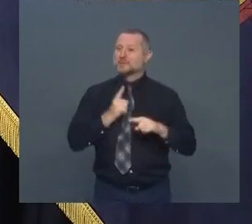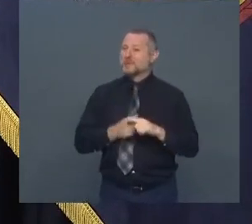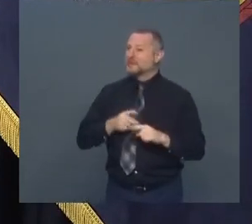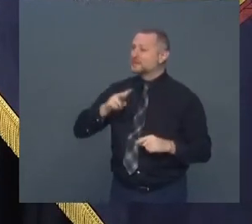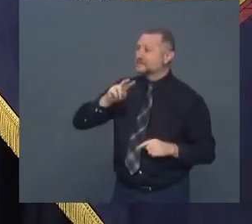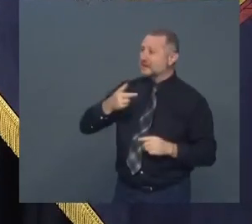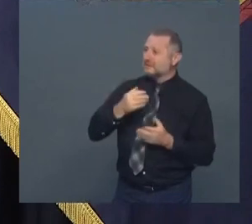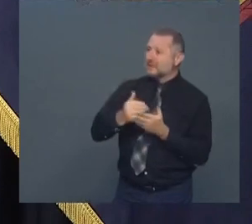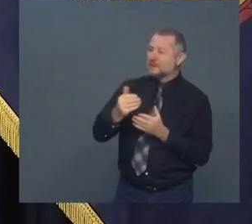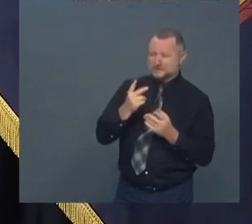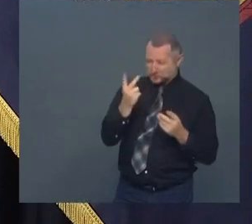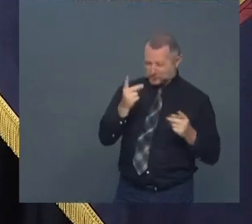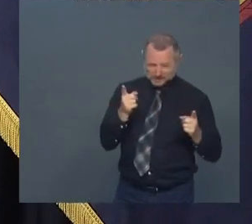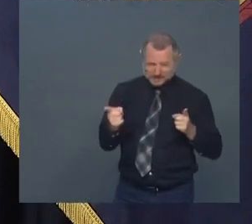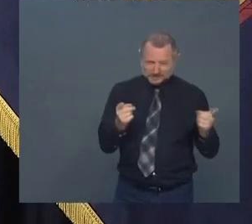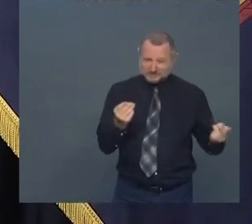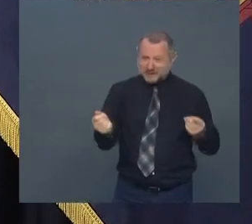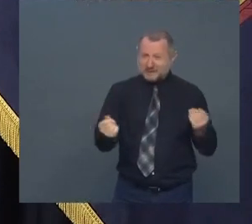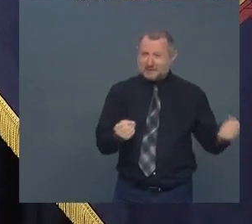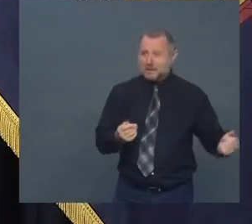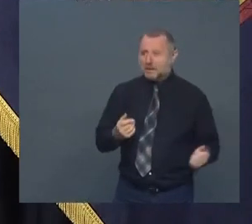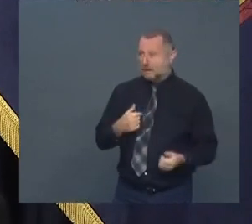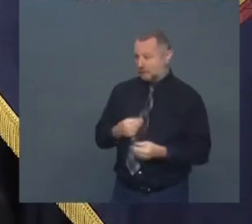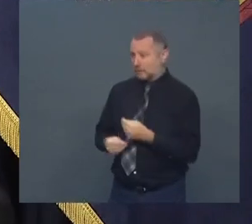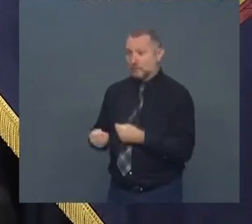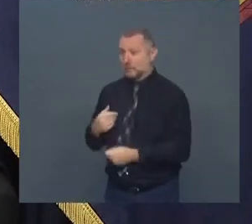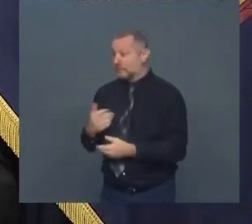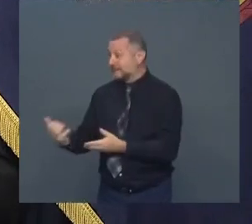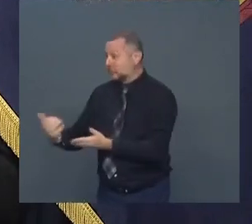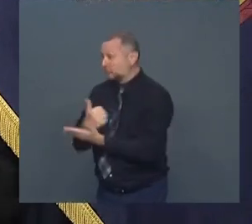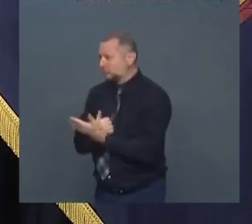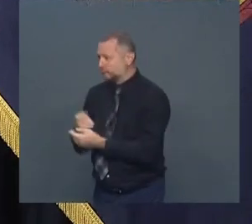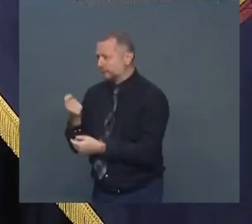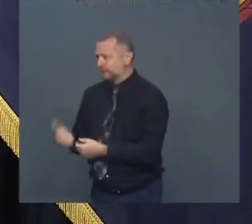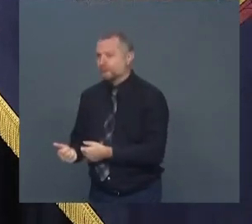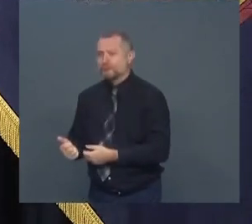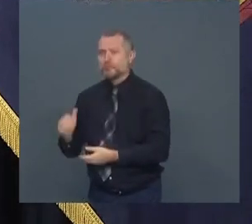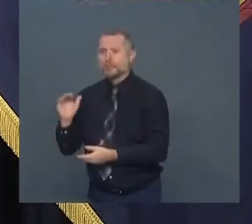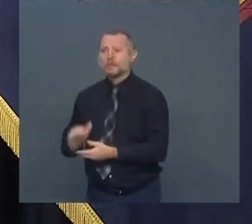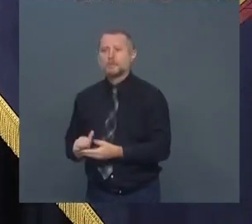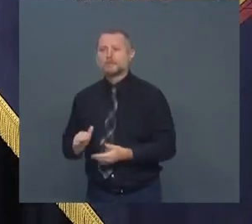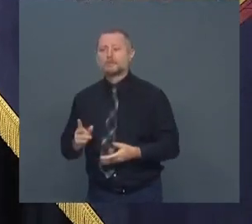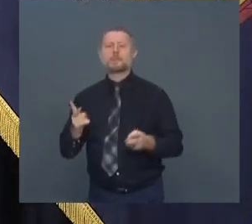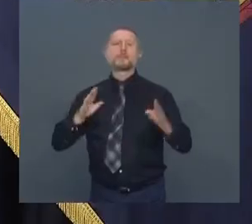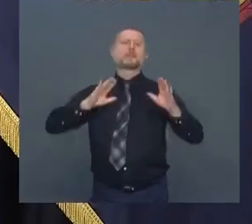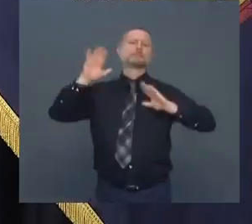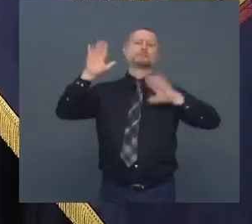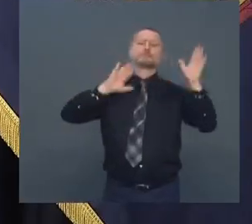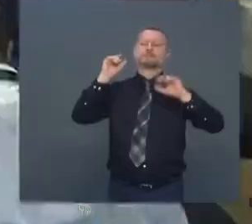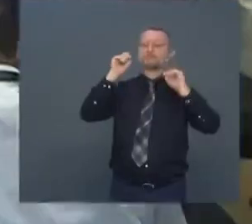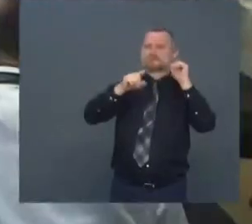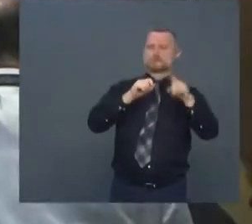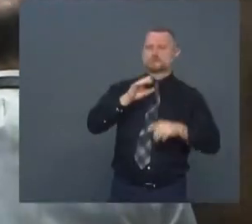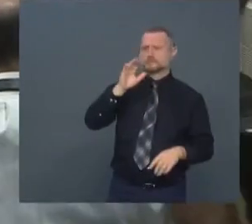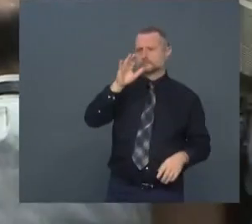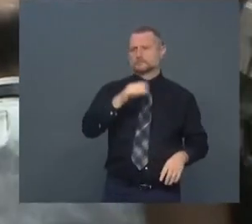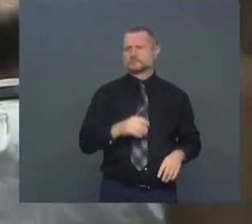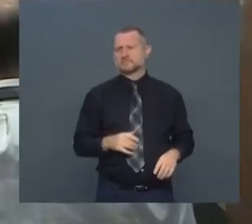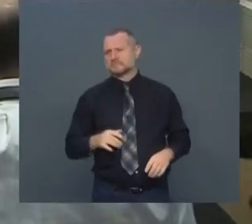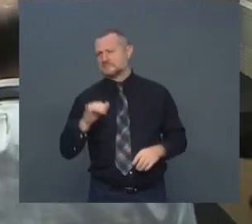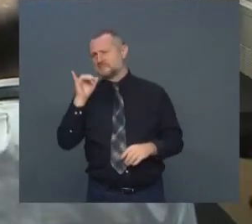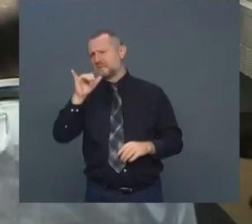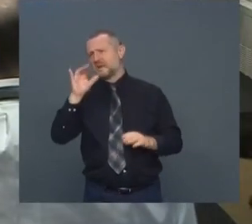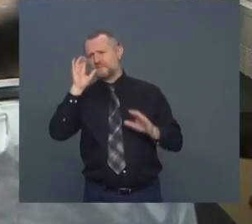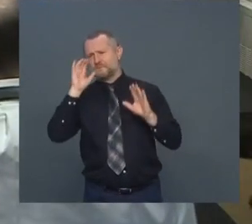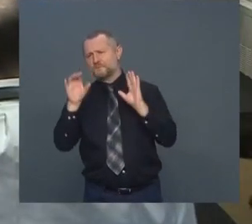And you have less revenue. Governor, from an epidemiological perspective, how is the photo that you showed of Washington